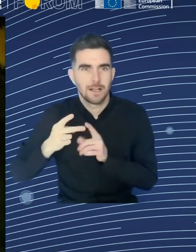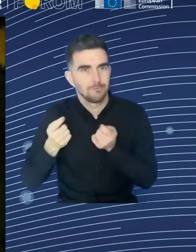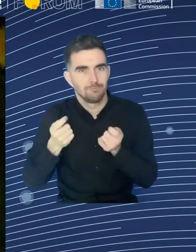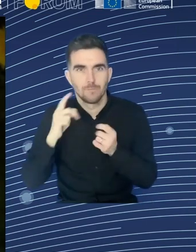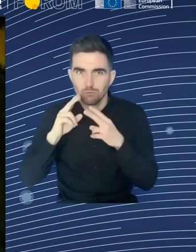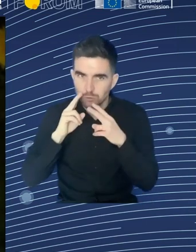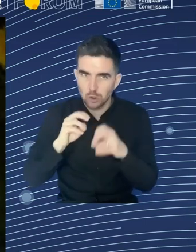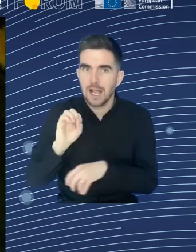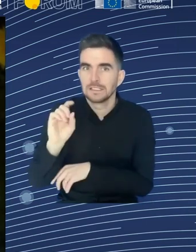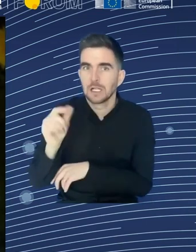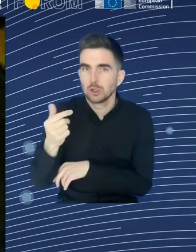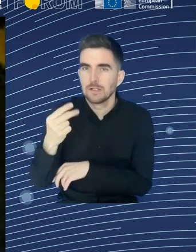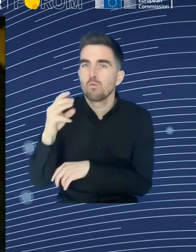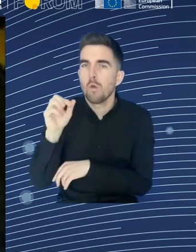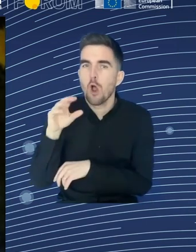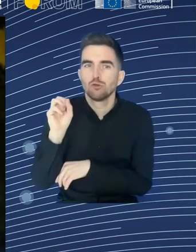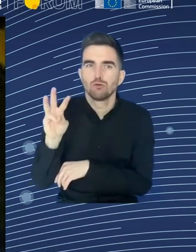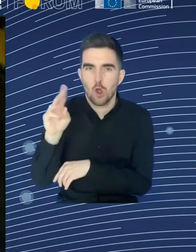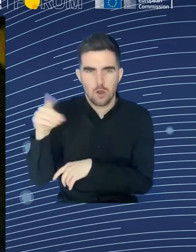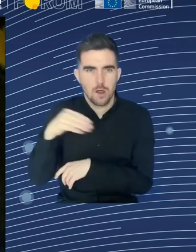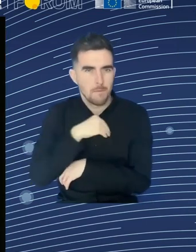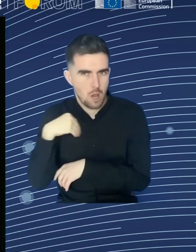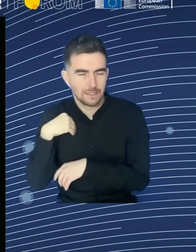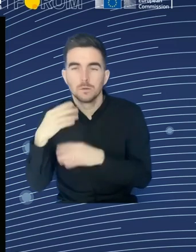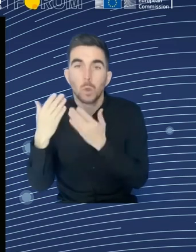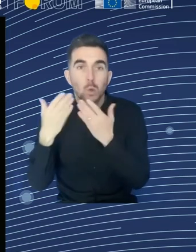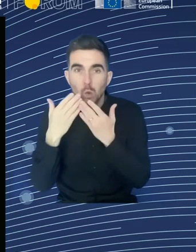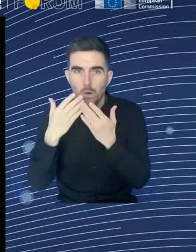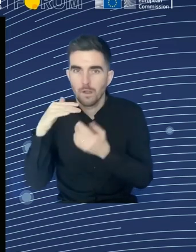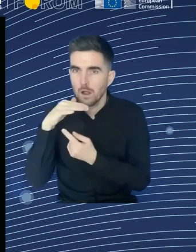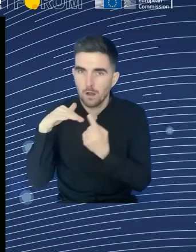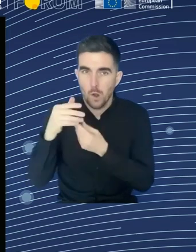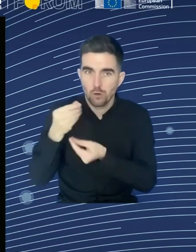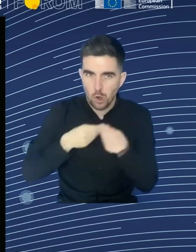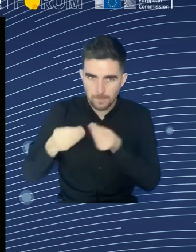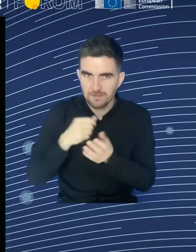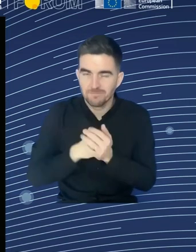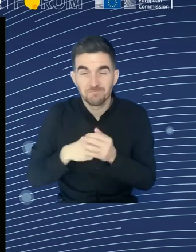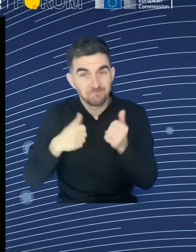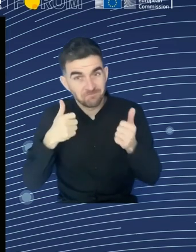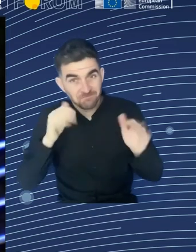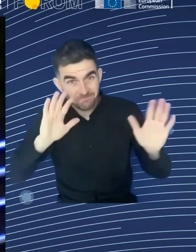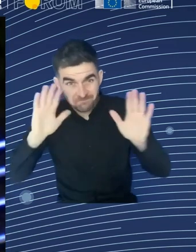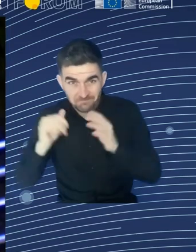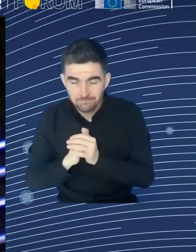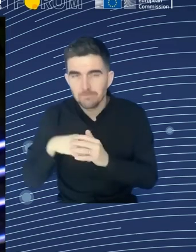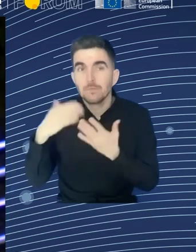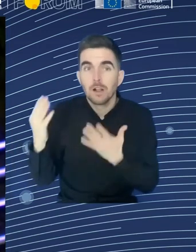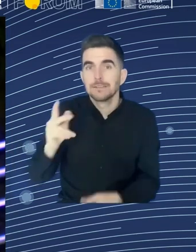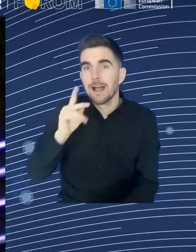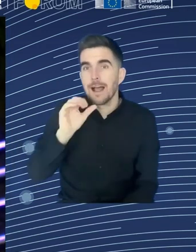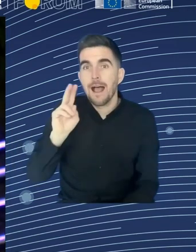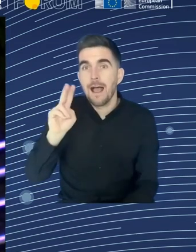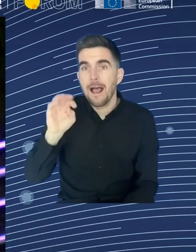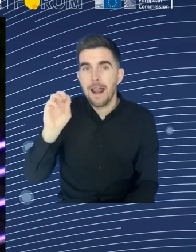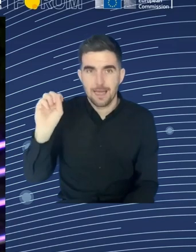European Committee of the Regions, based here in Brussels. And Gerrit van der Mooselaar is the Social Affairs Advisor to Vice